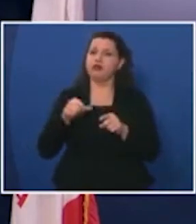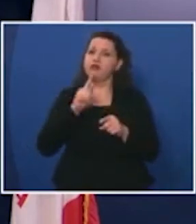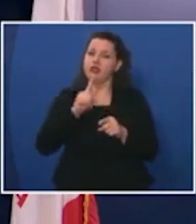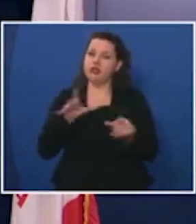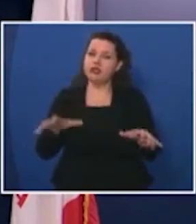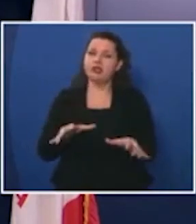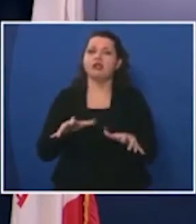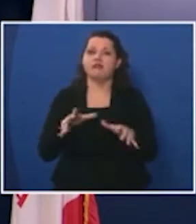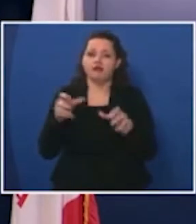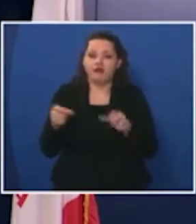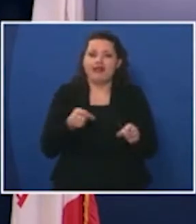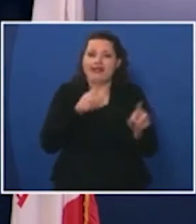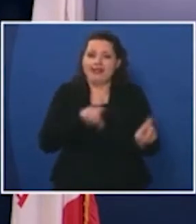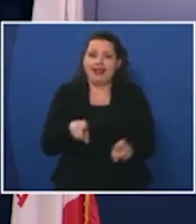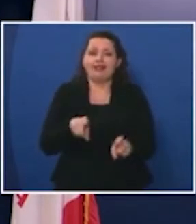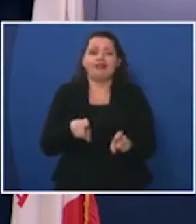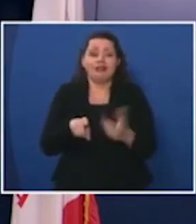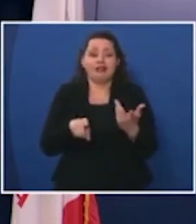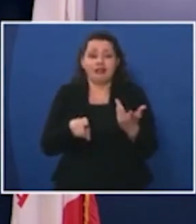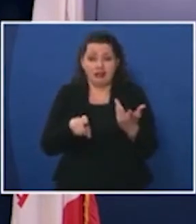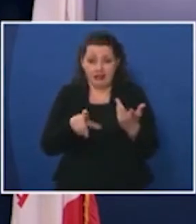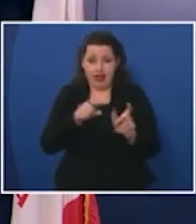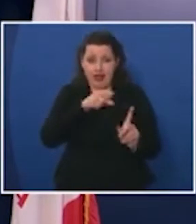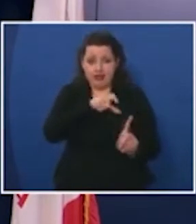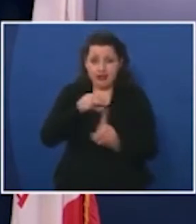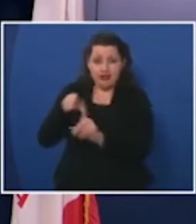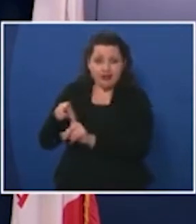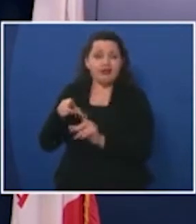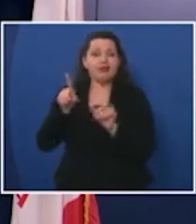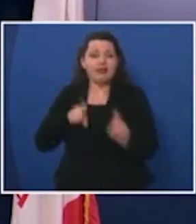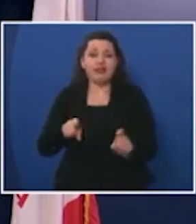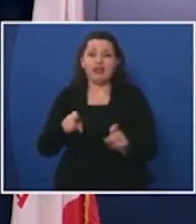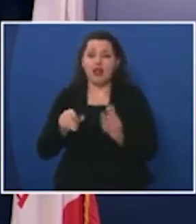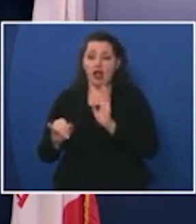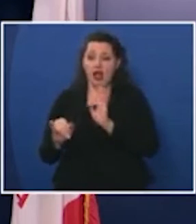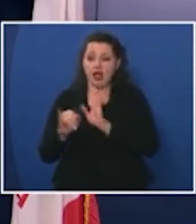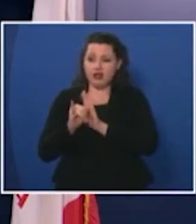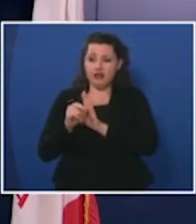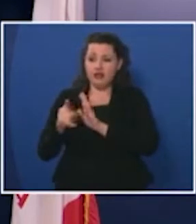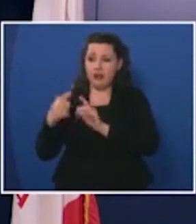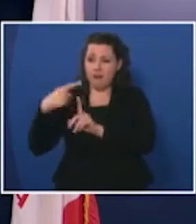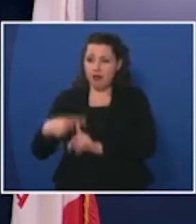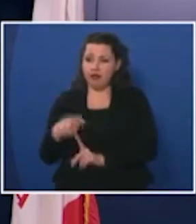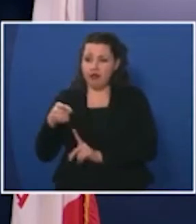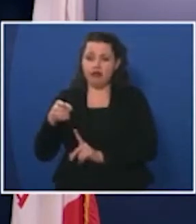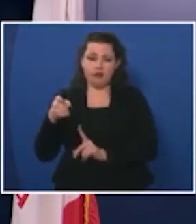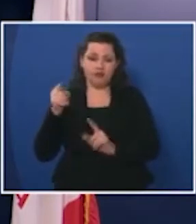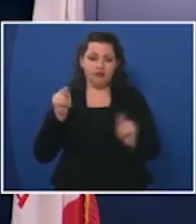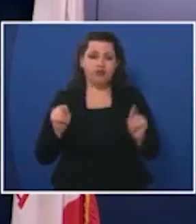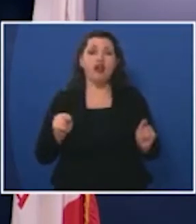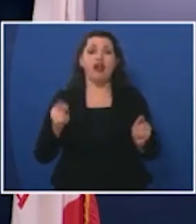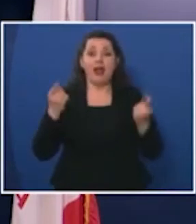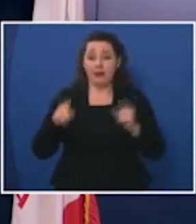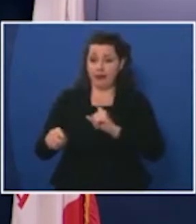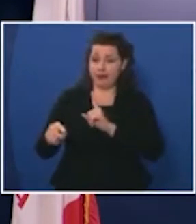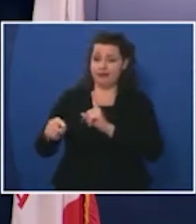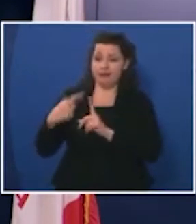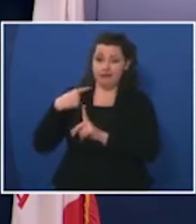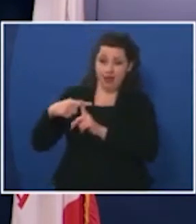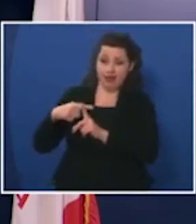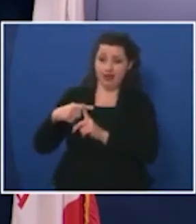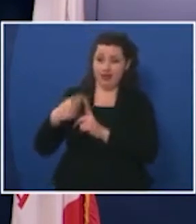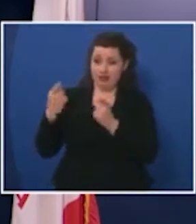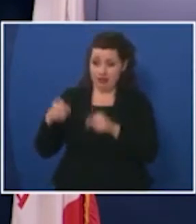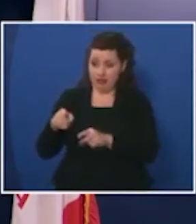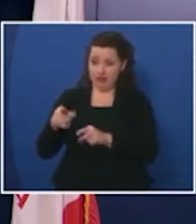testing so that we can identify potential hot spots when we do identify one to get in there and do aggressive testing so we can